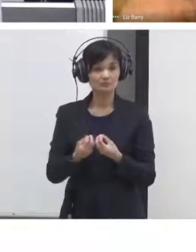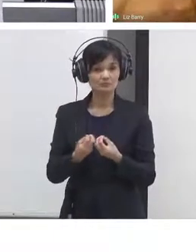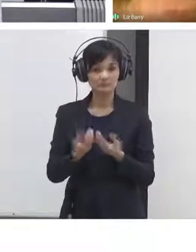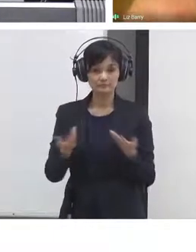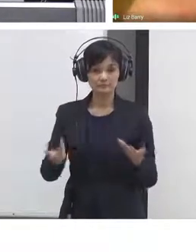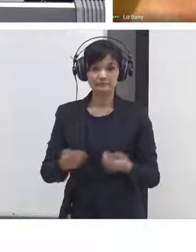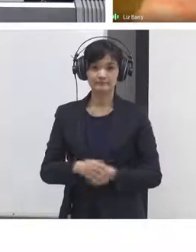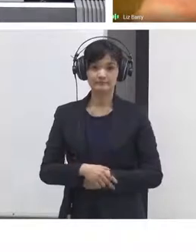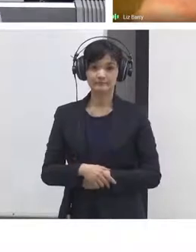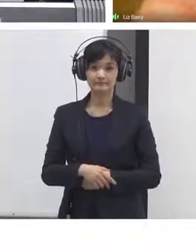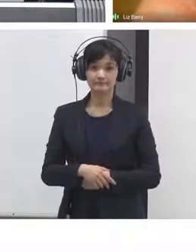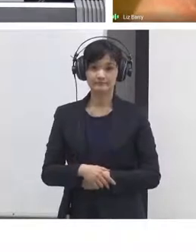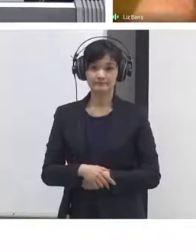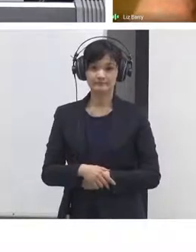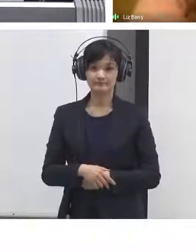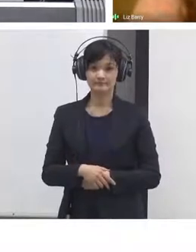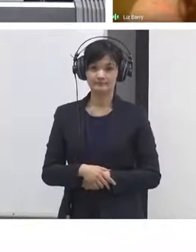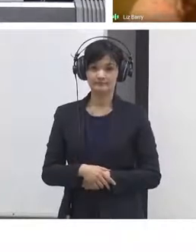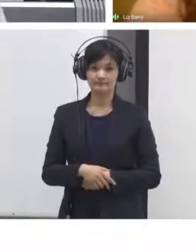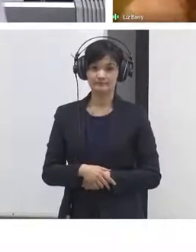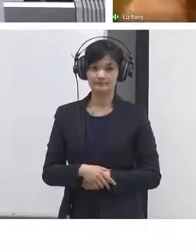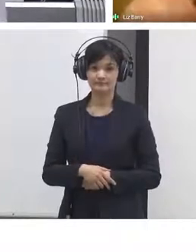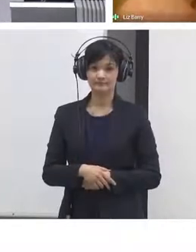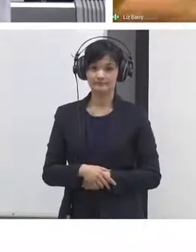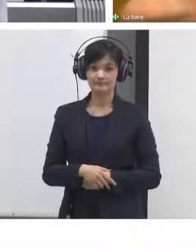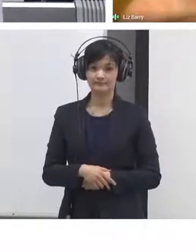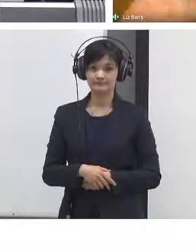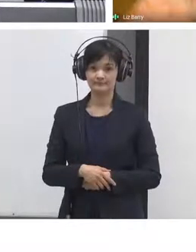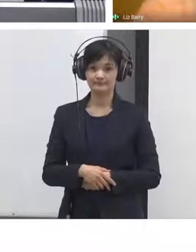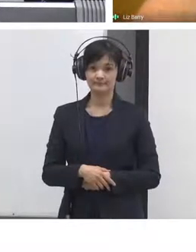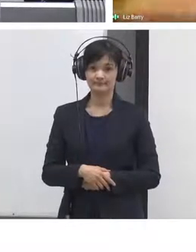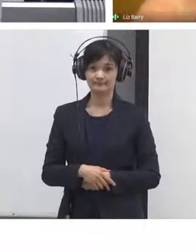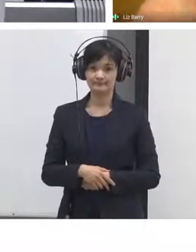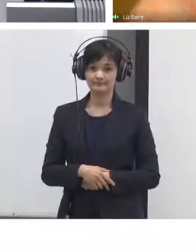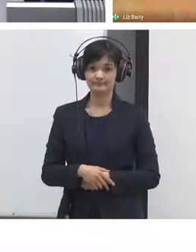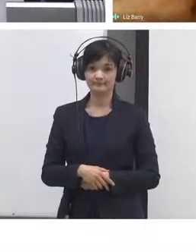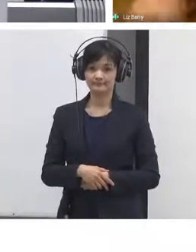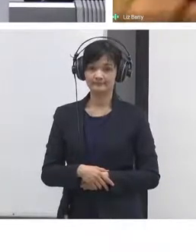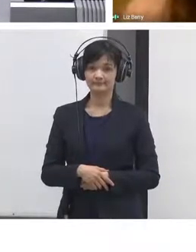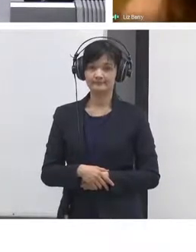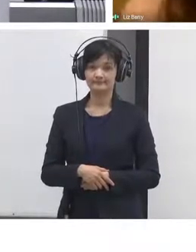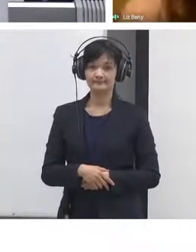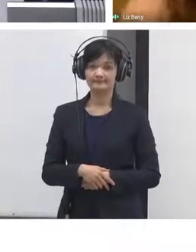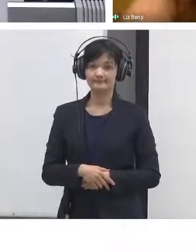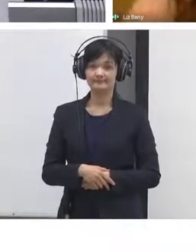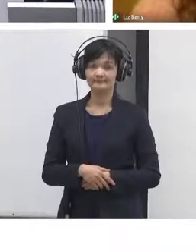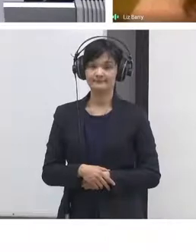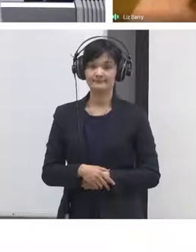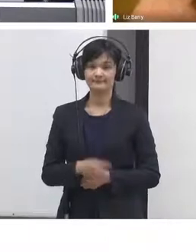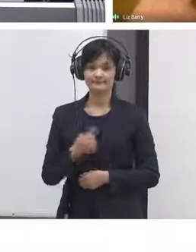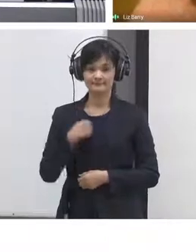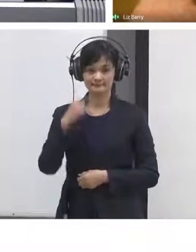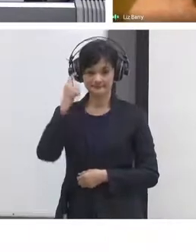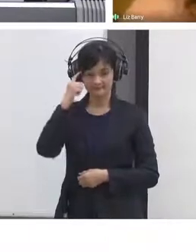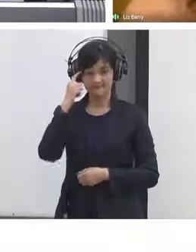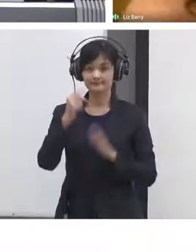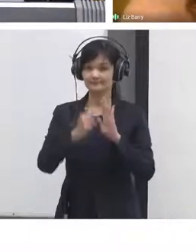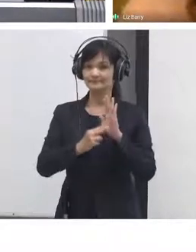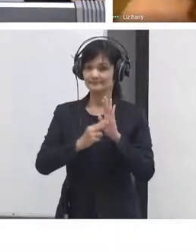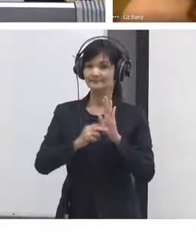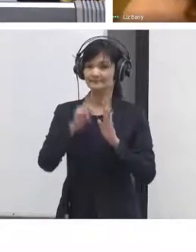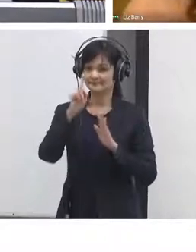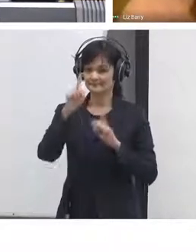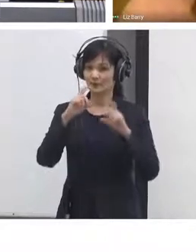I'm going to give a non answer with apologies is that my